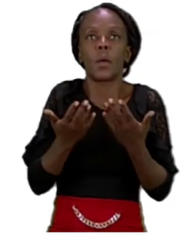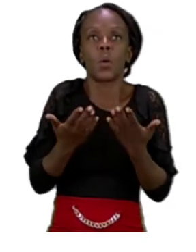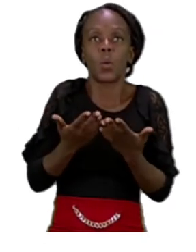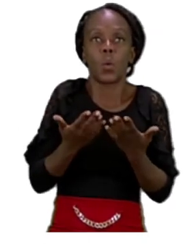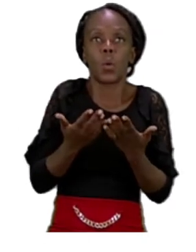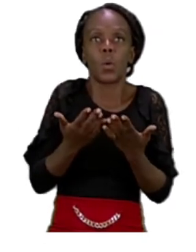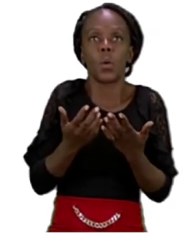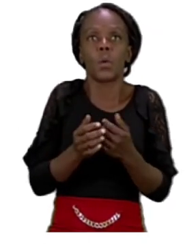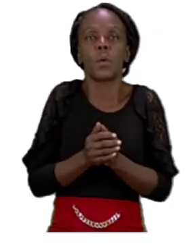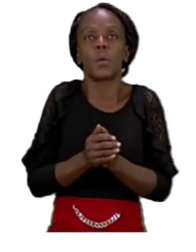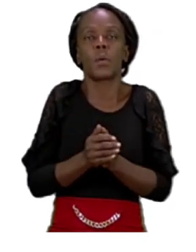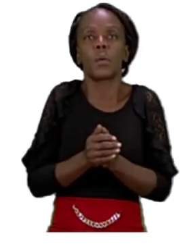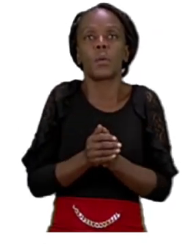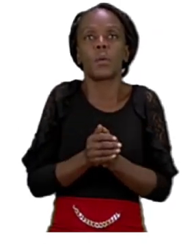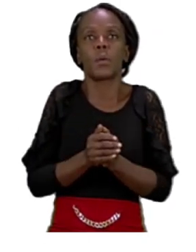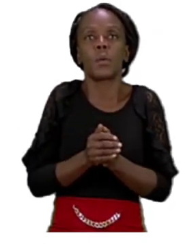grandmother, grandmother,